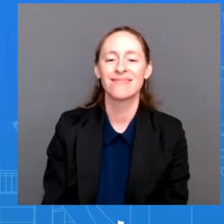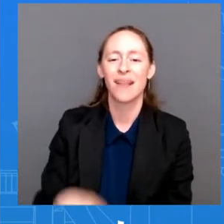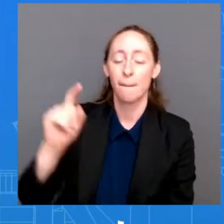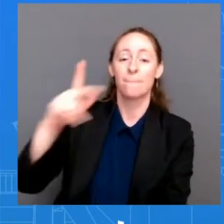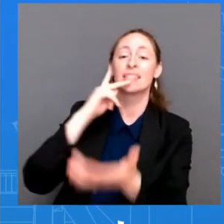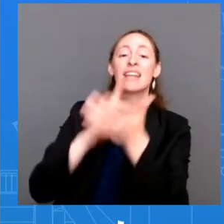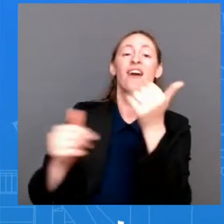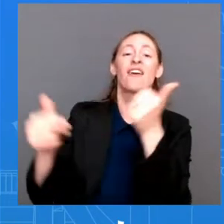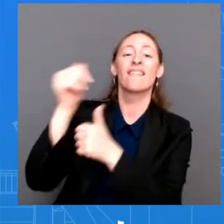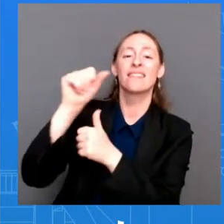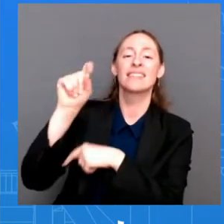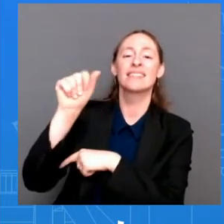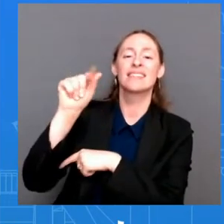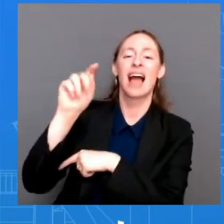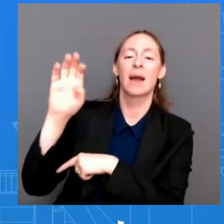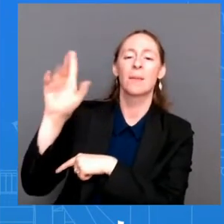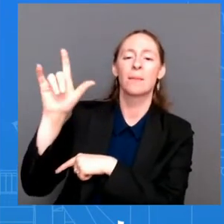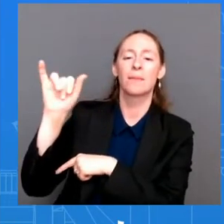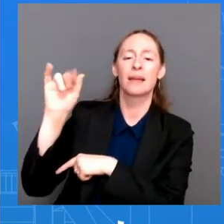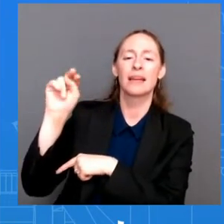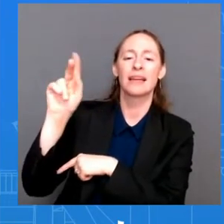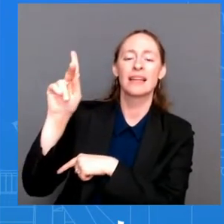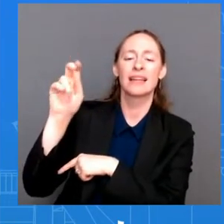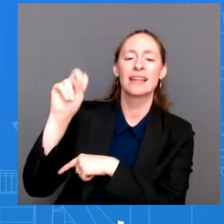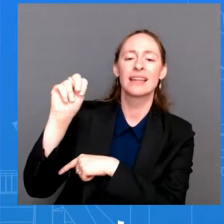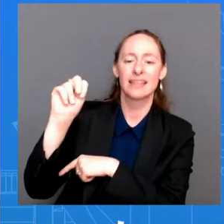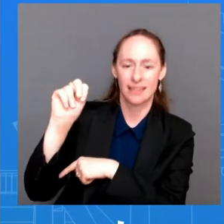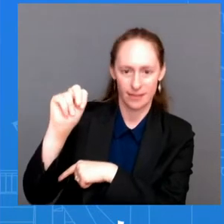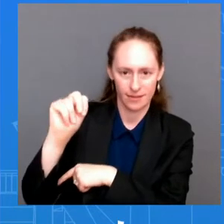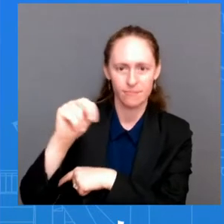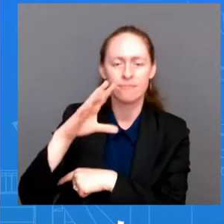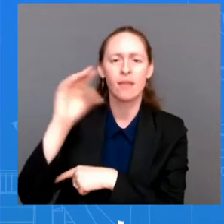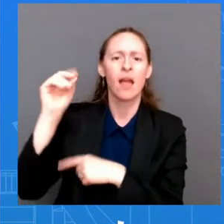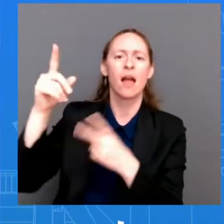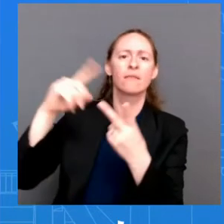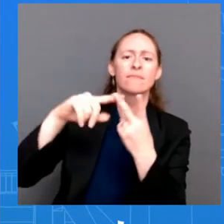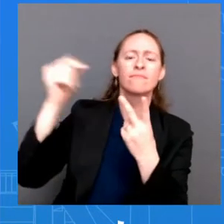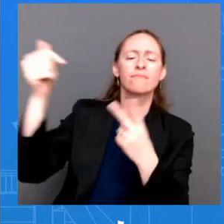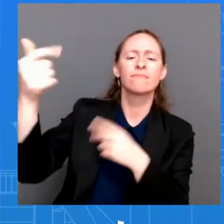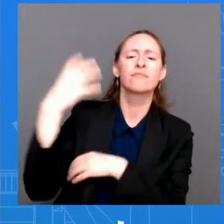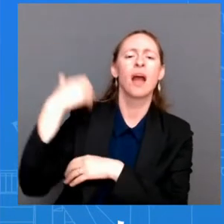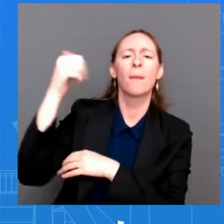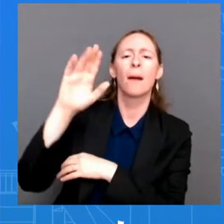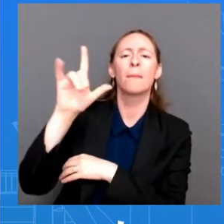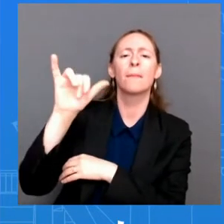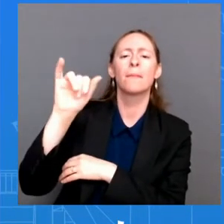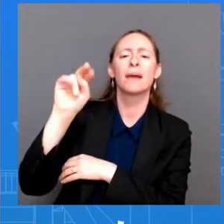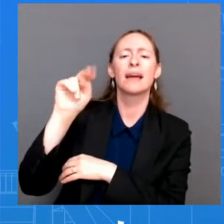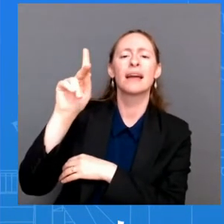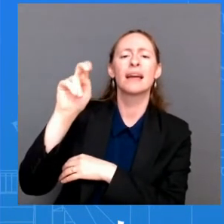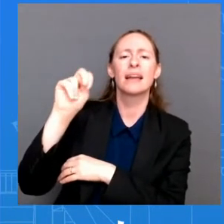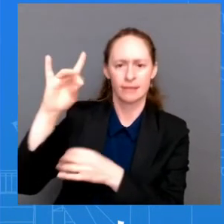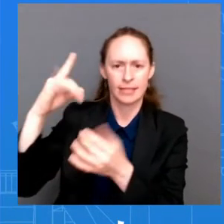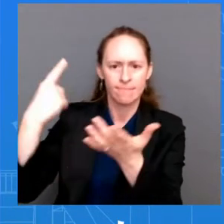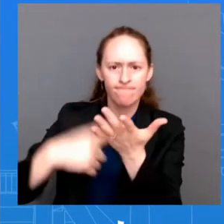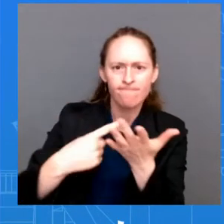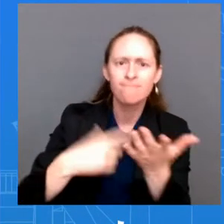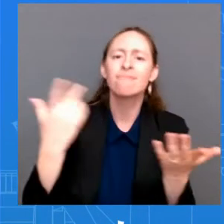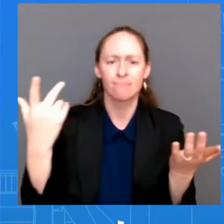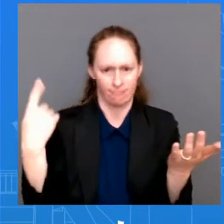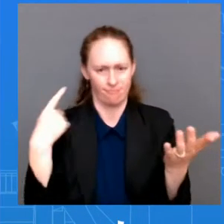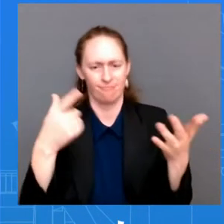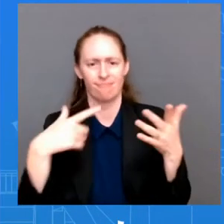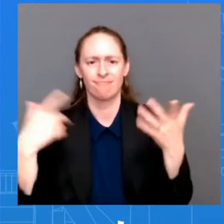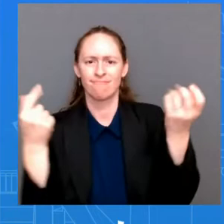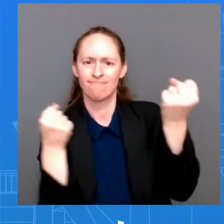Milley spoke together with their Ukrainian counterparts about the enduring U.S. support to Ukraine as the Ukrainian people continue to stand up to Russian